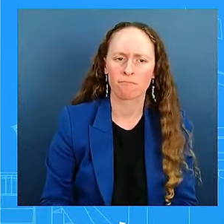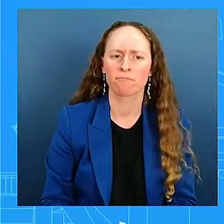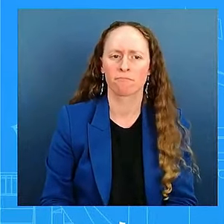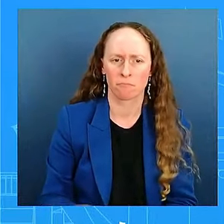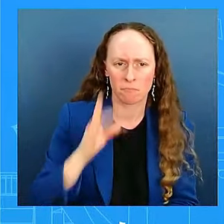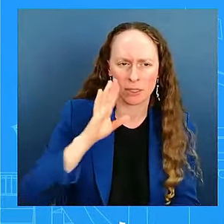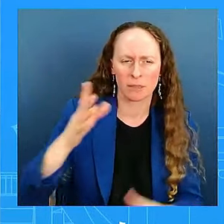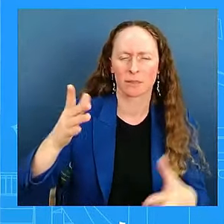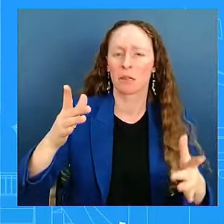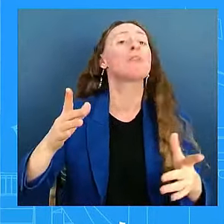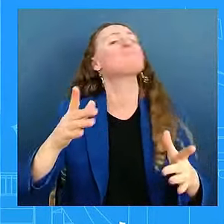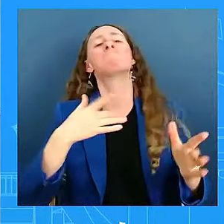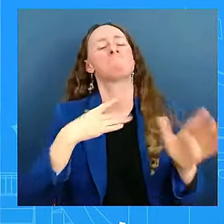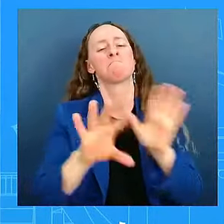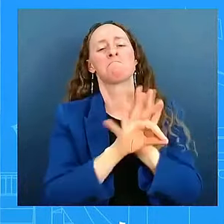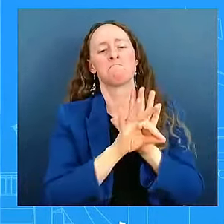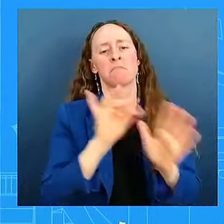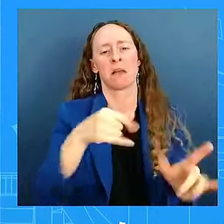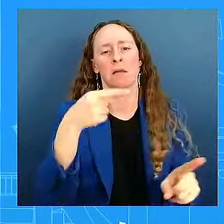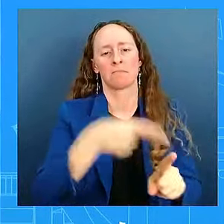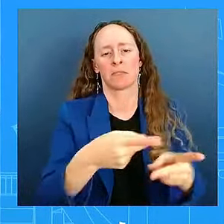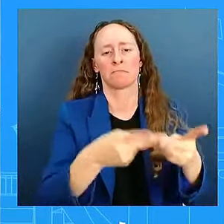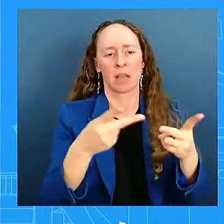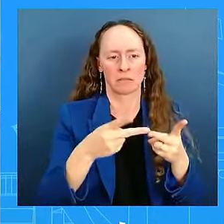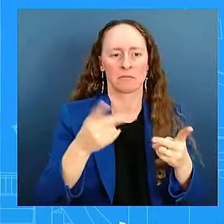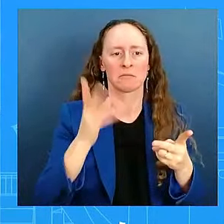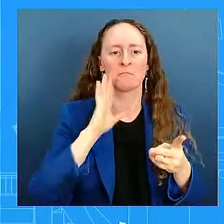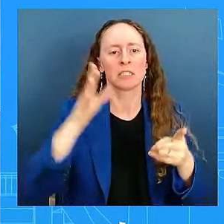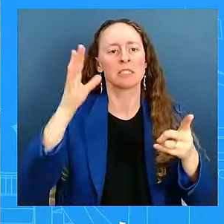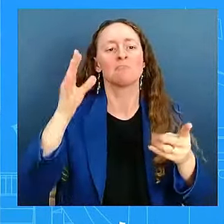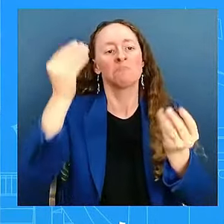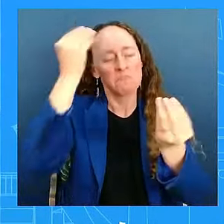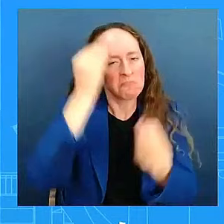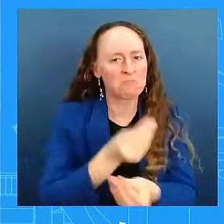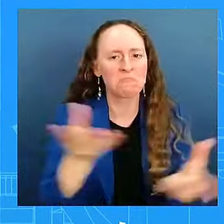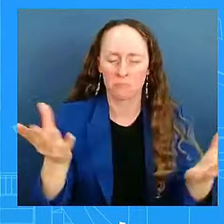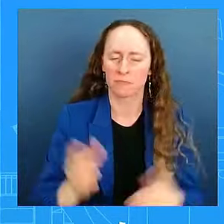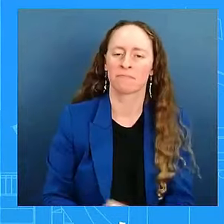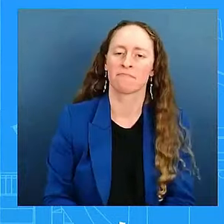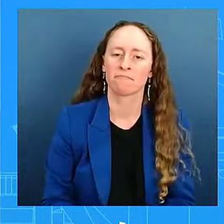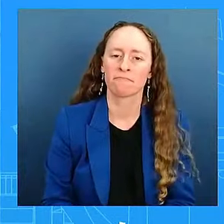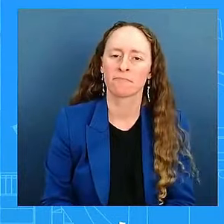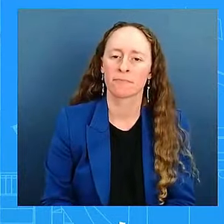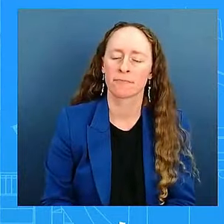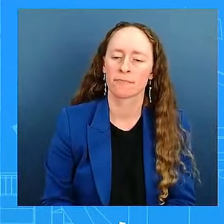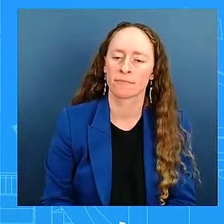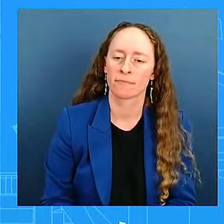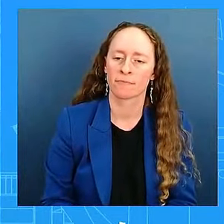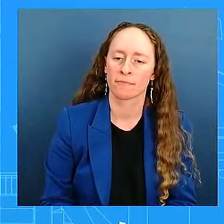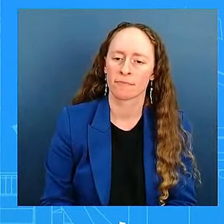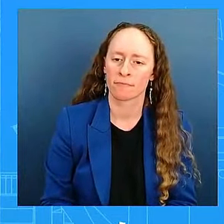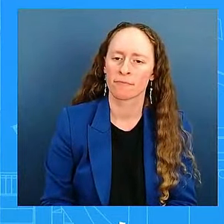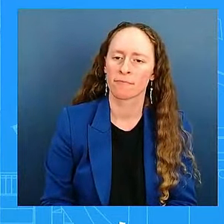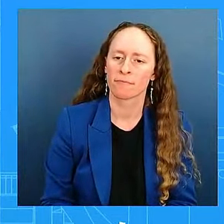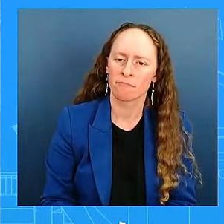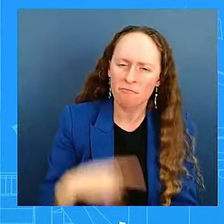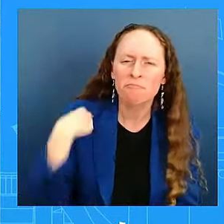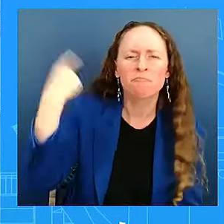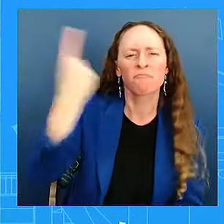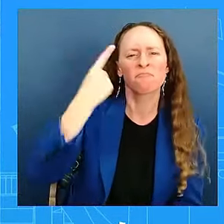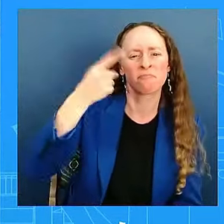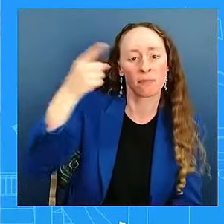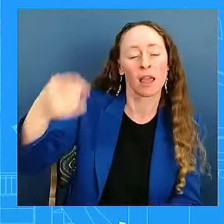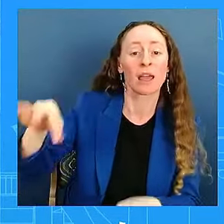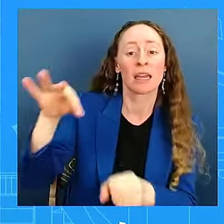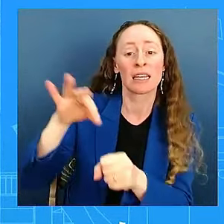accordingly. Another question about the upcoming election. Obviously, North Carolina is a very important state, and ballots are supposed to be going out in